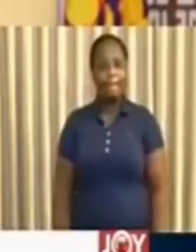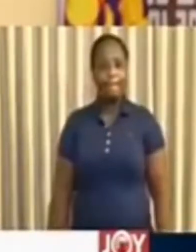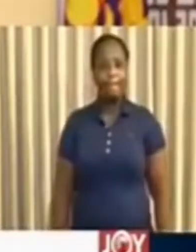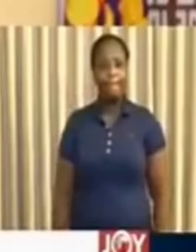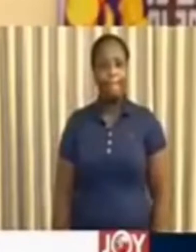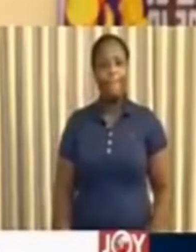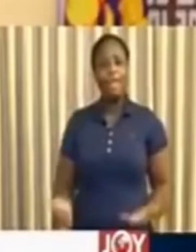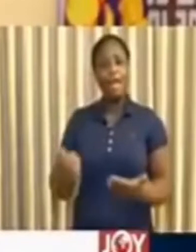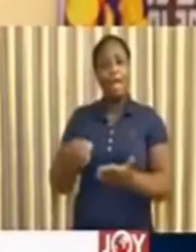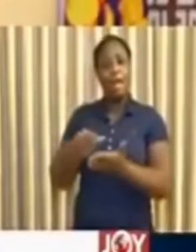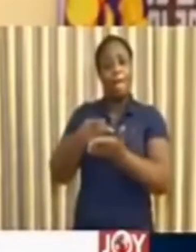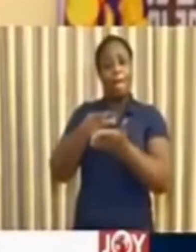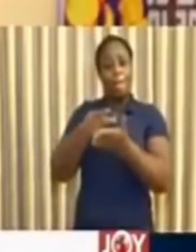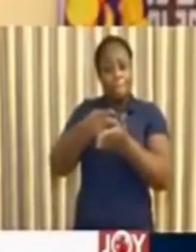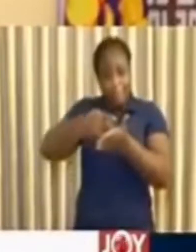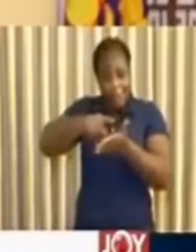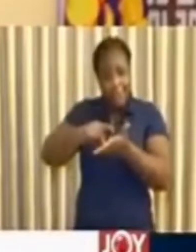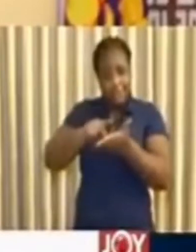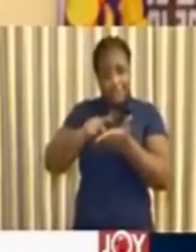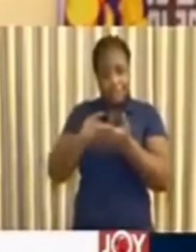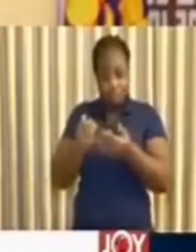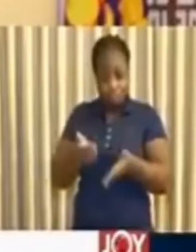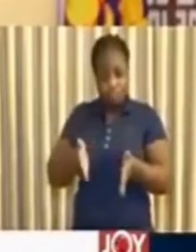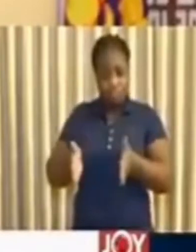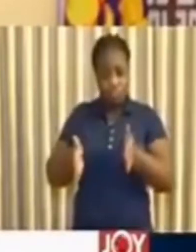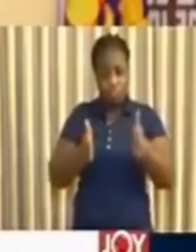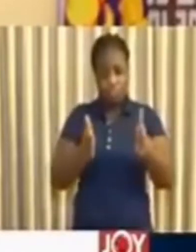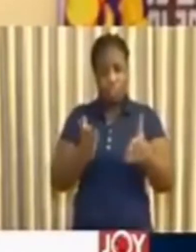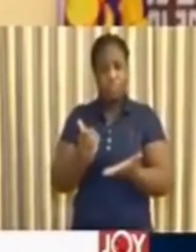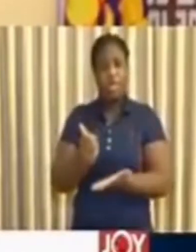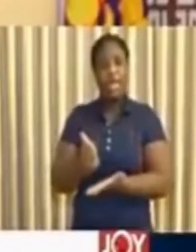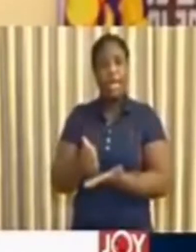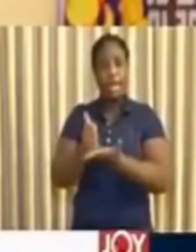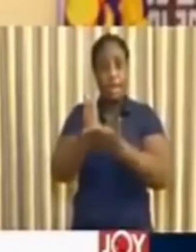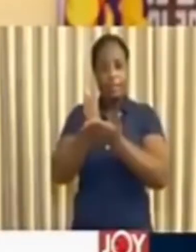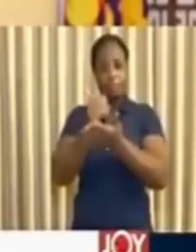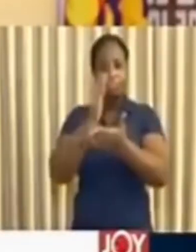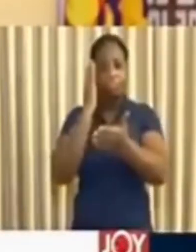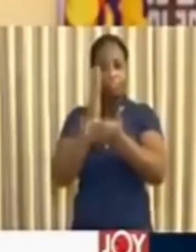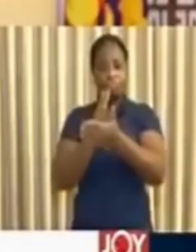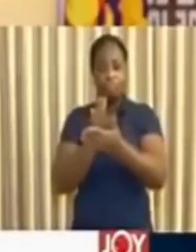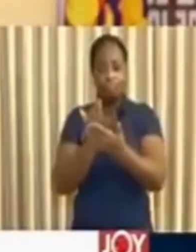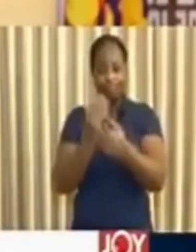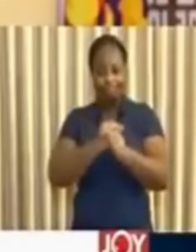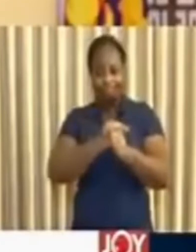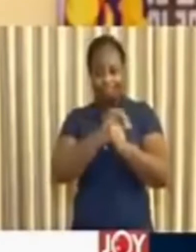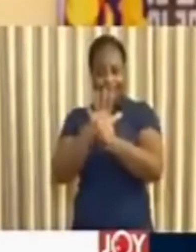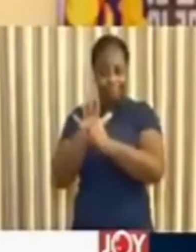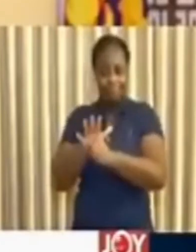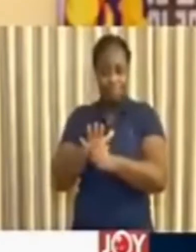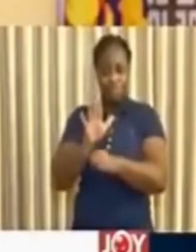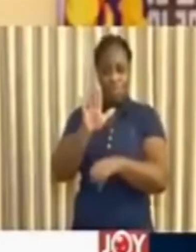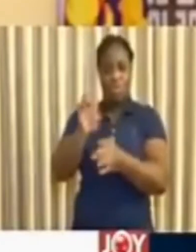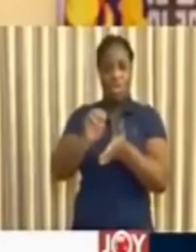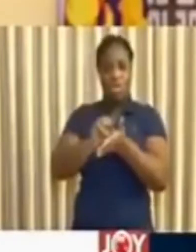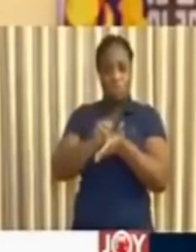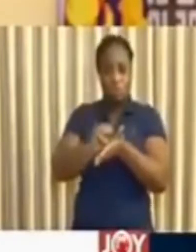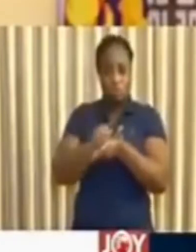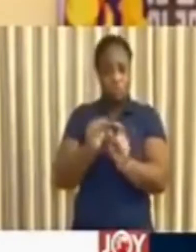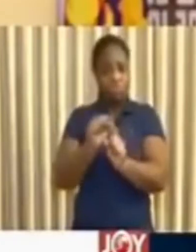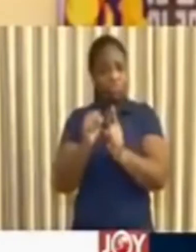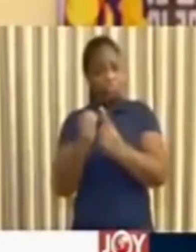As part of measures to mitigate the effects of the pandemic on the social and economic life of the country,